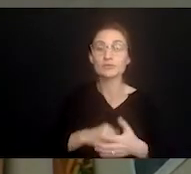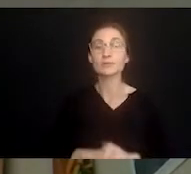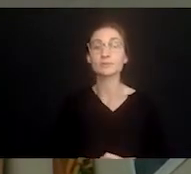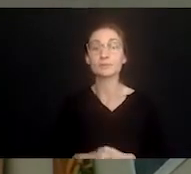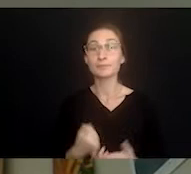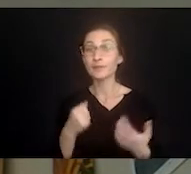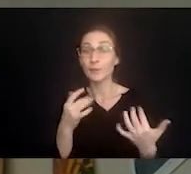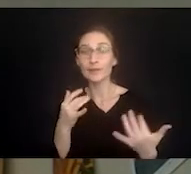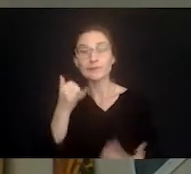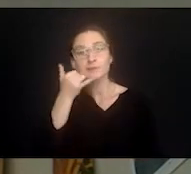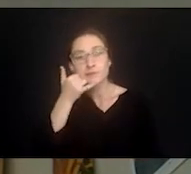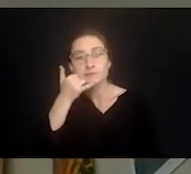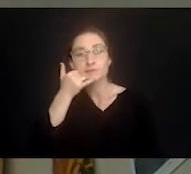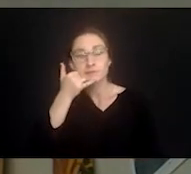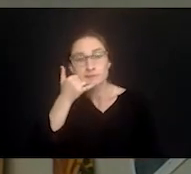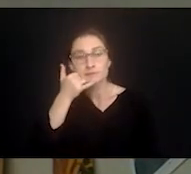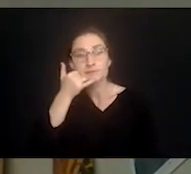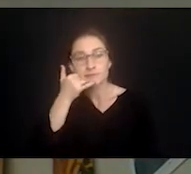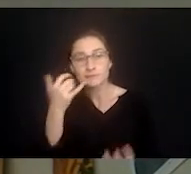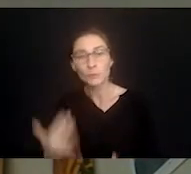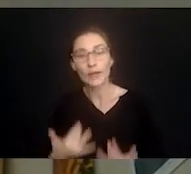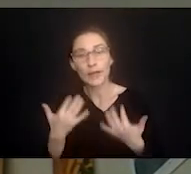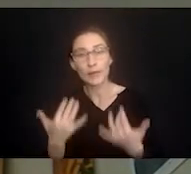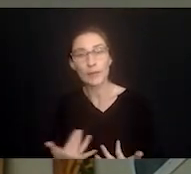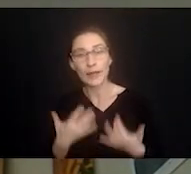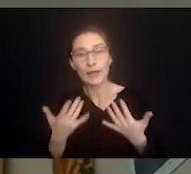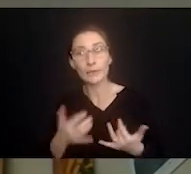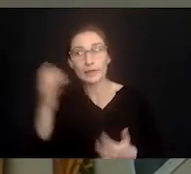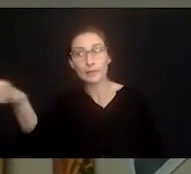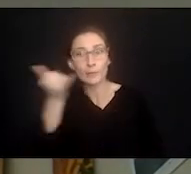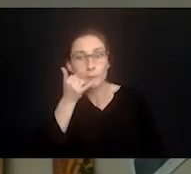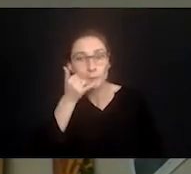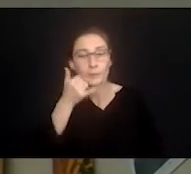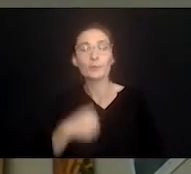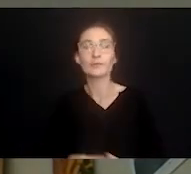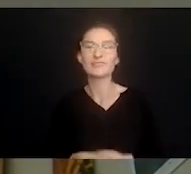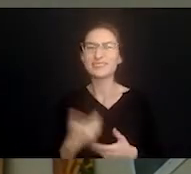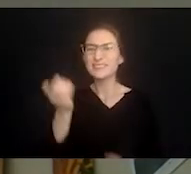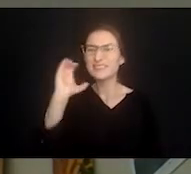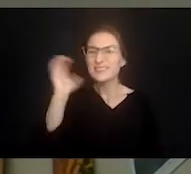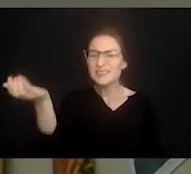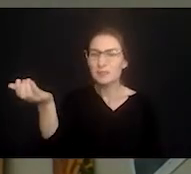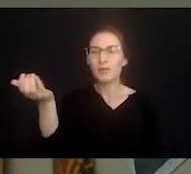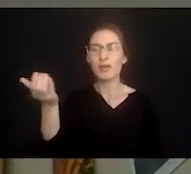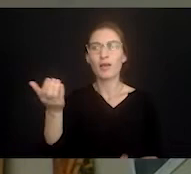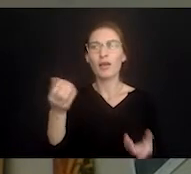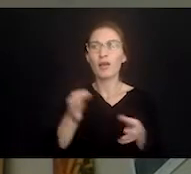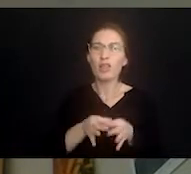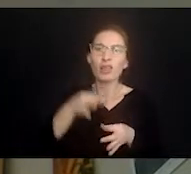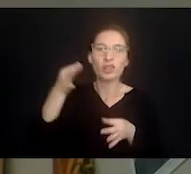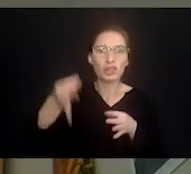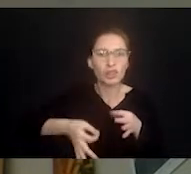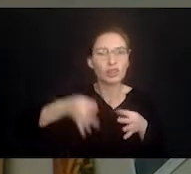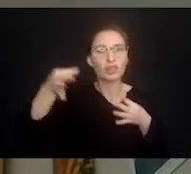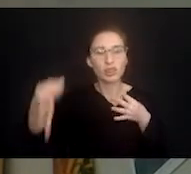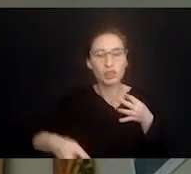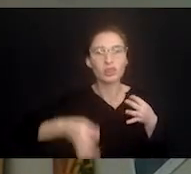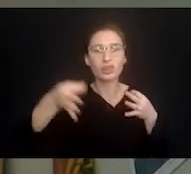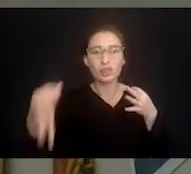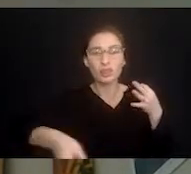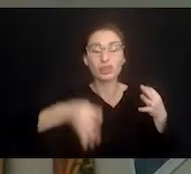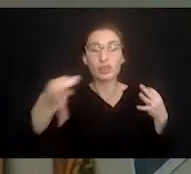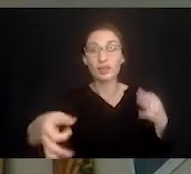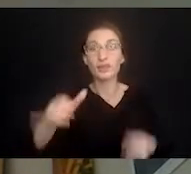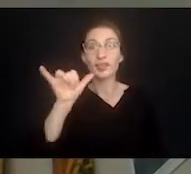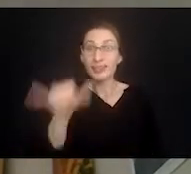-authorizations, waiting on phones for a doctor call back, all those kinds of things. They seem like they're never going to end. And they're